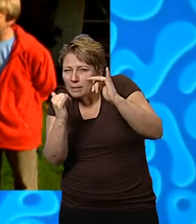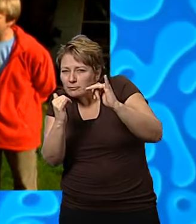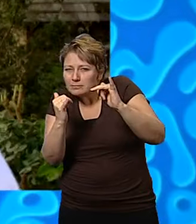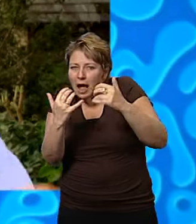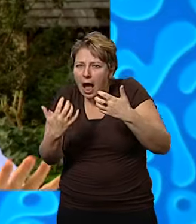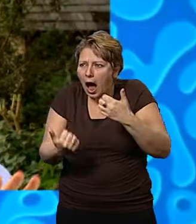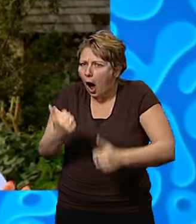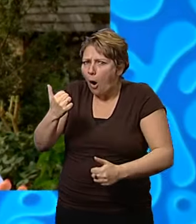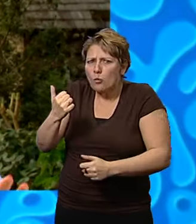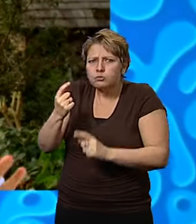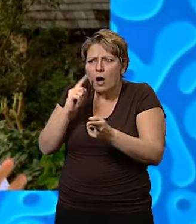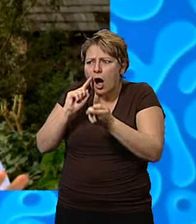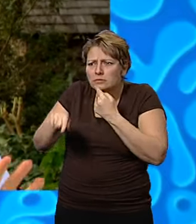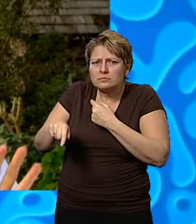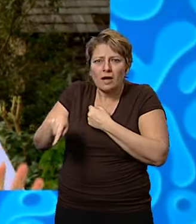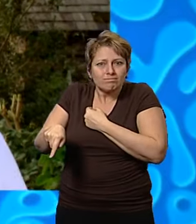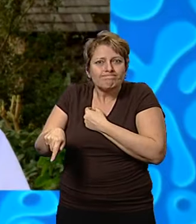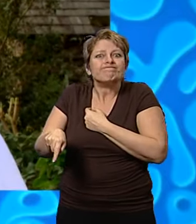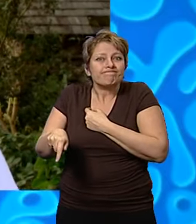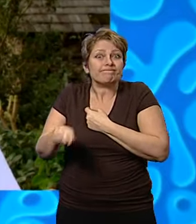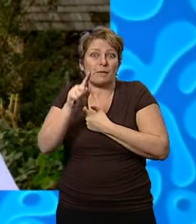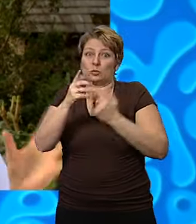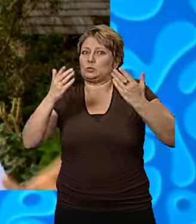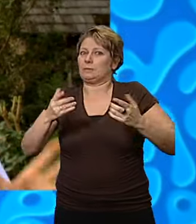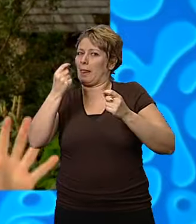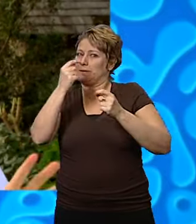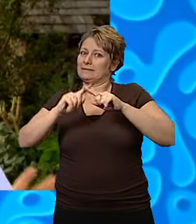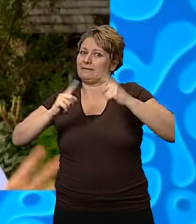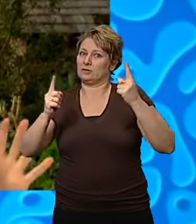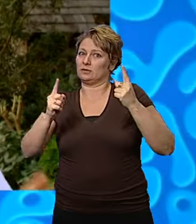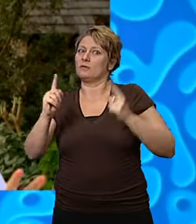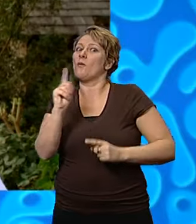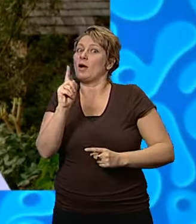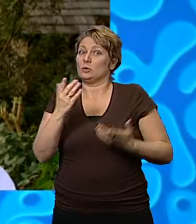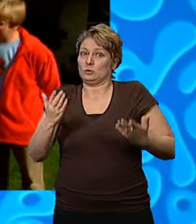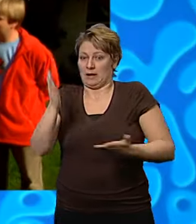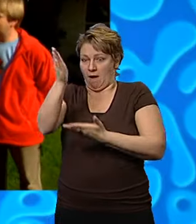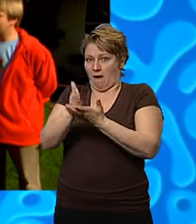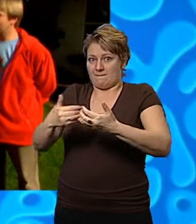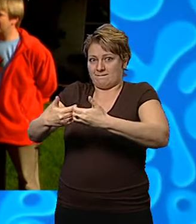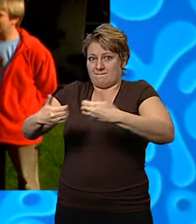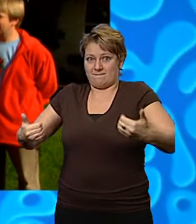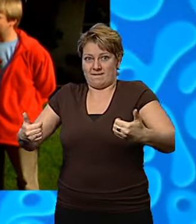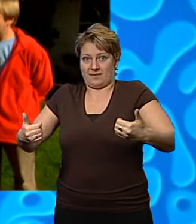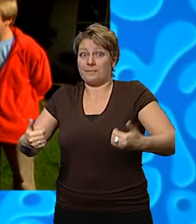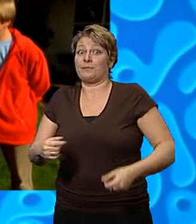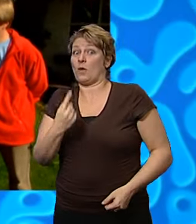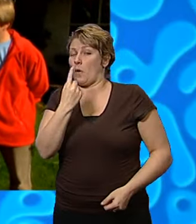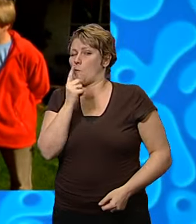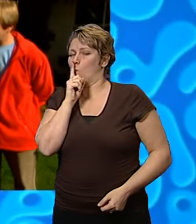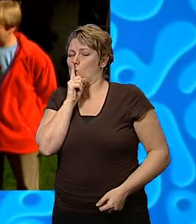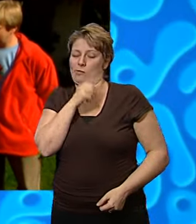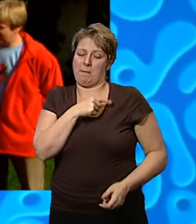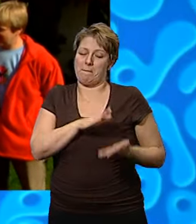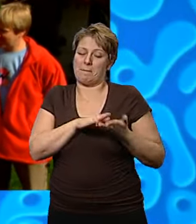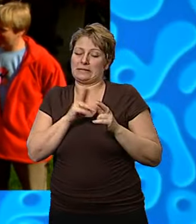your question. Now today, we're going to do things a little bit differently and we're going to divide into two groups. So first of all, I'm just going to have a quiet word